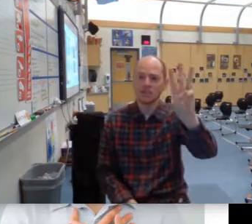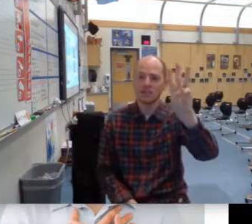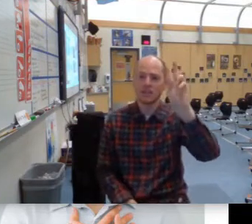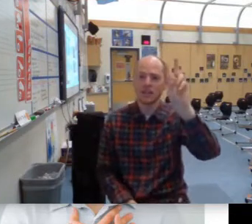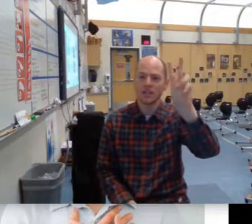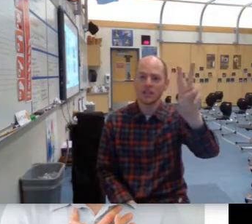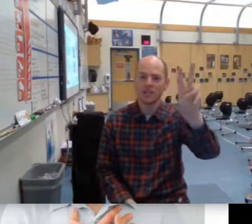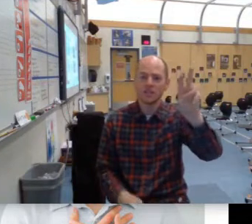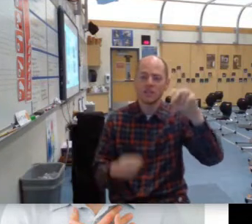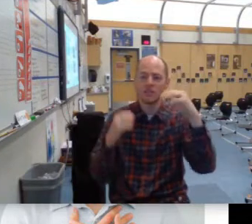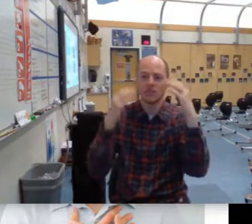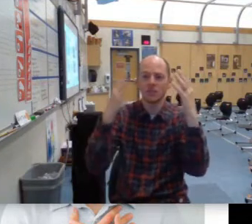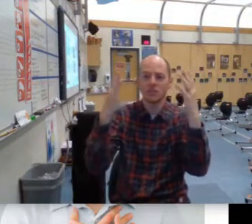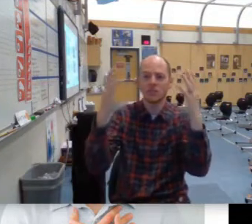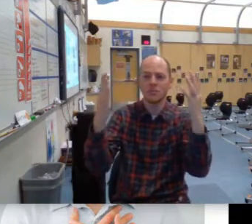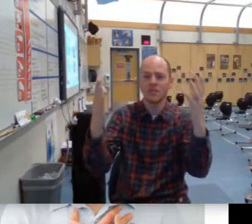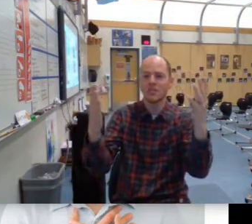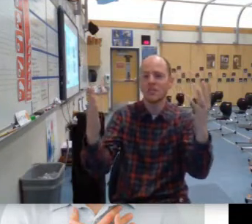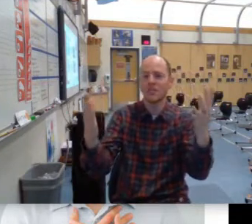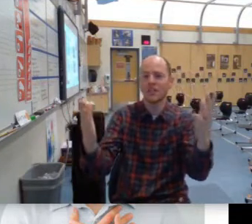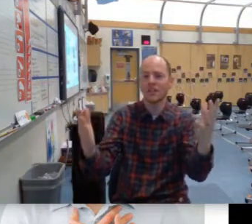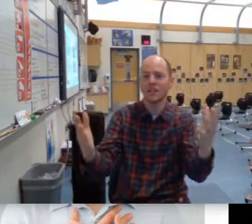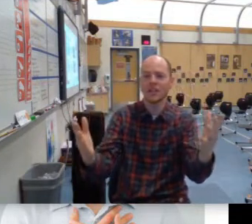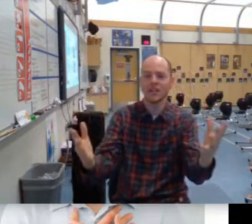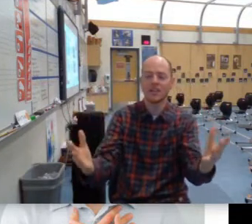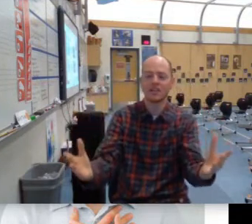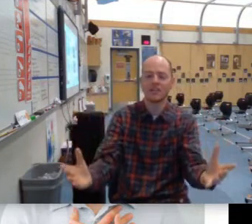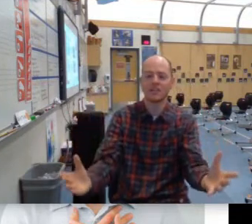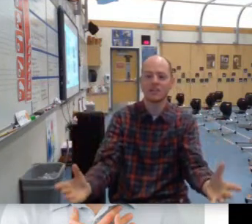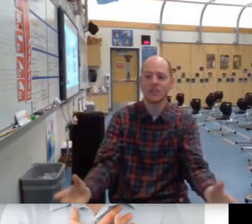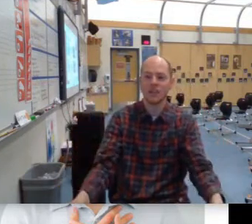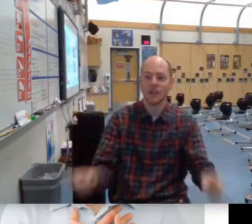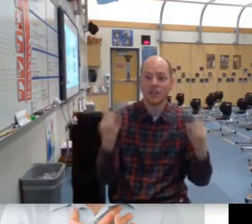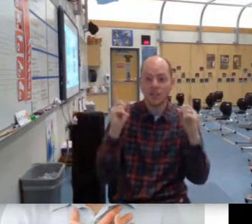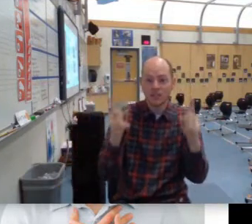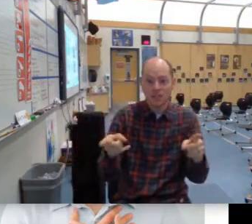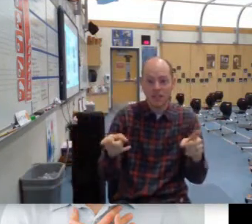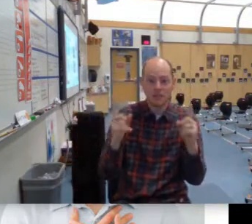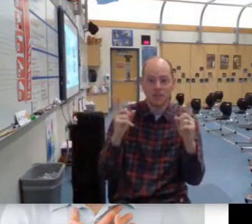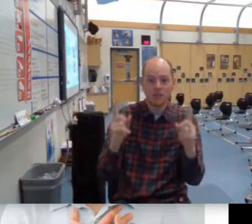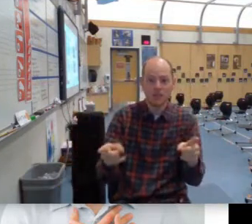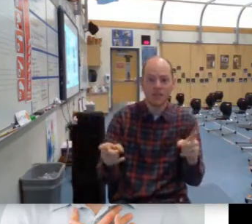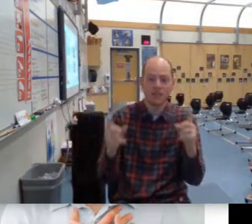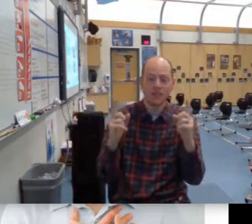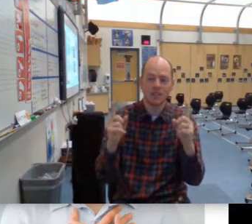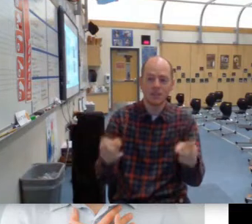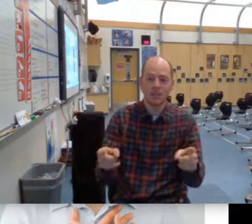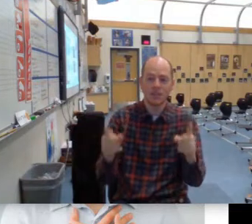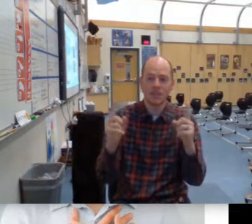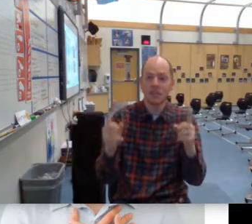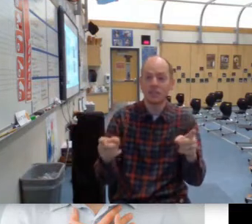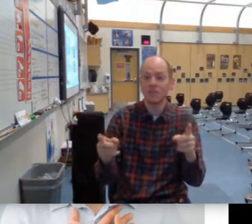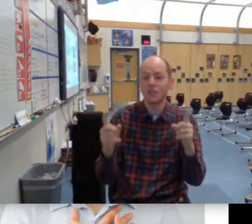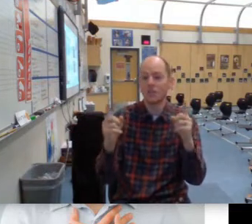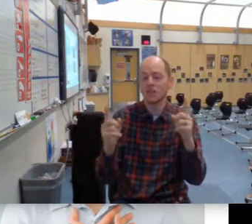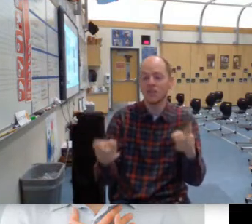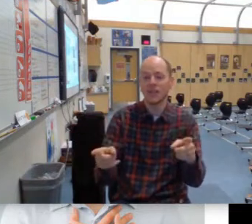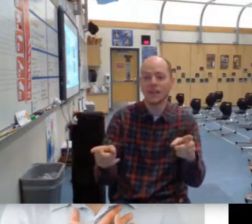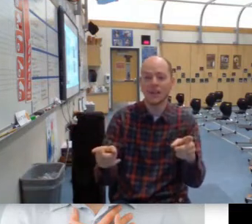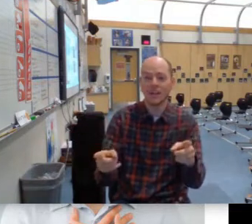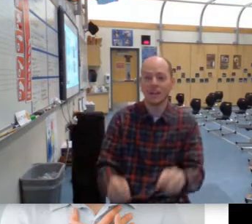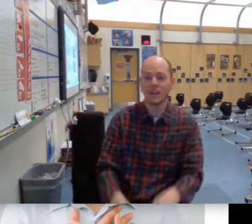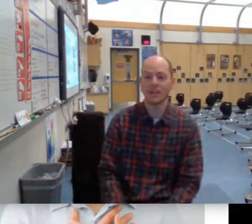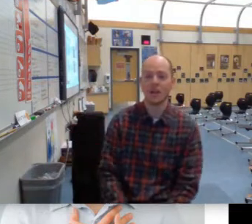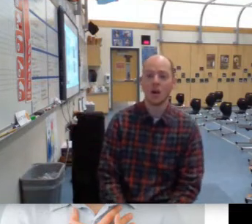four, three, two, and you'll be there. Cause that's what friends are supposed to do,